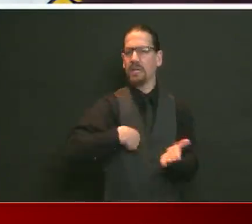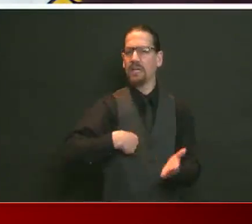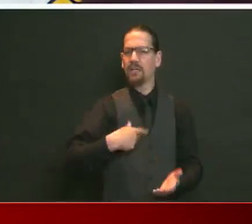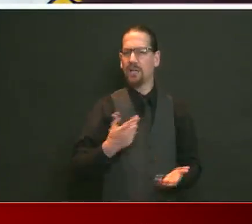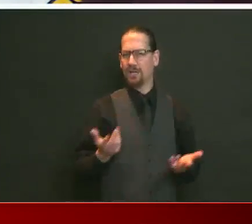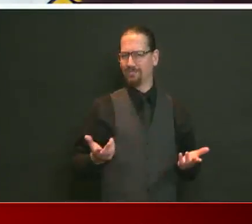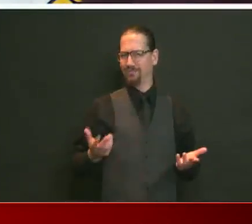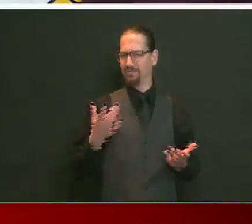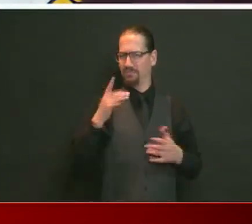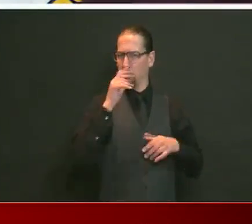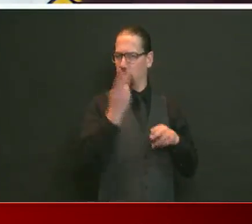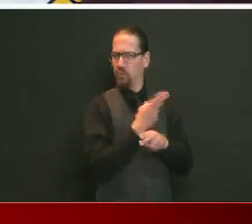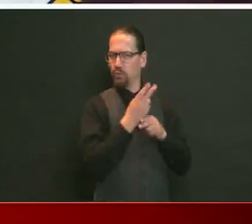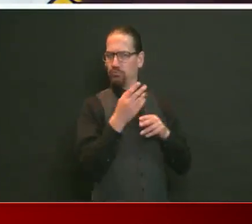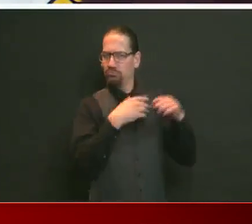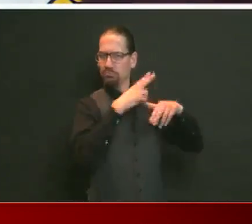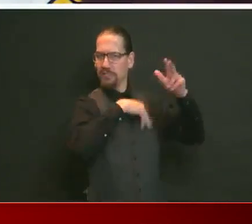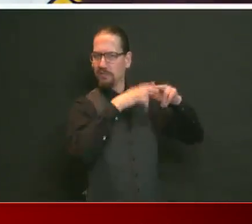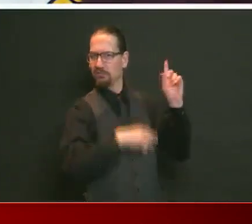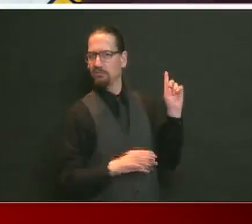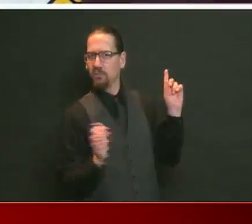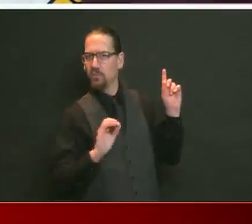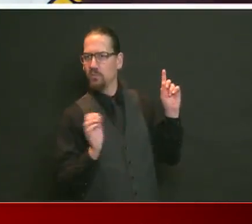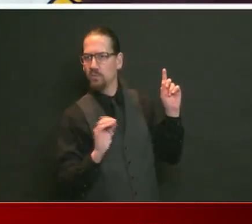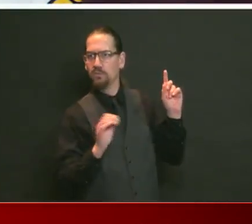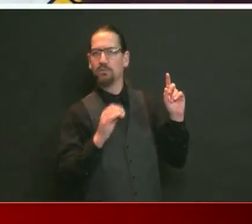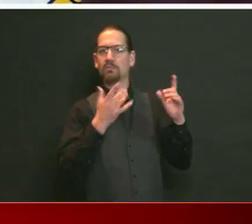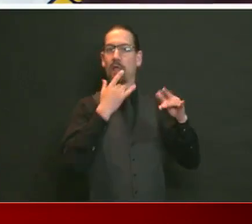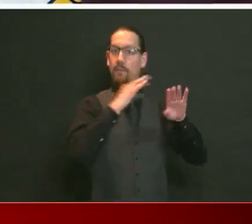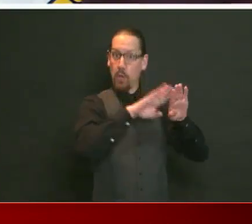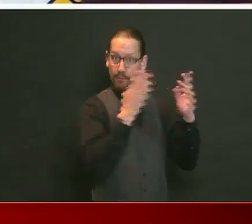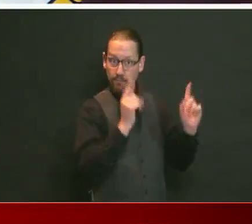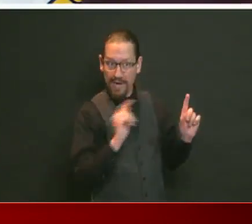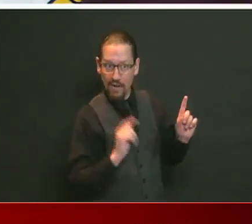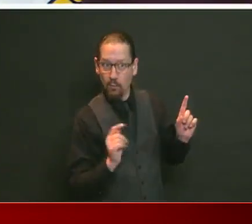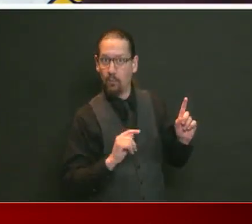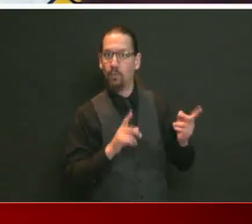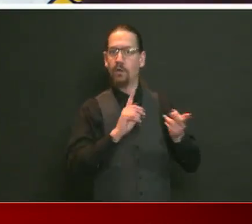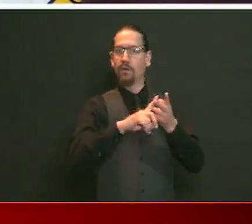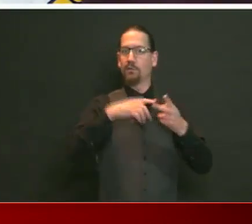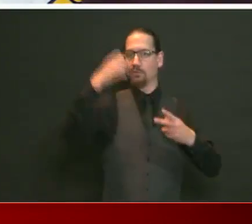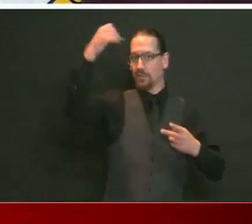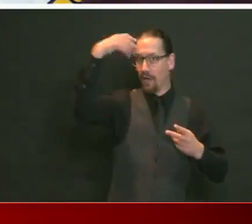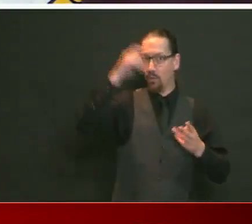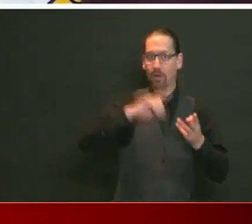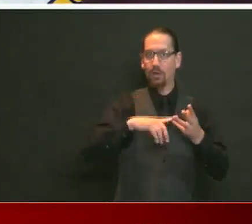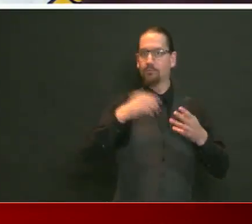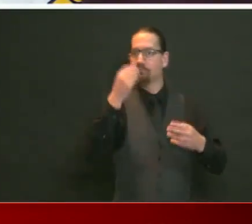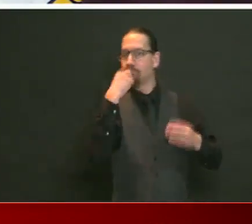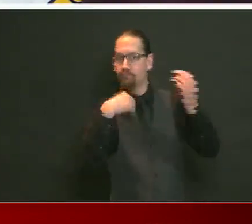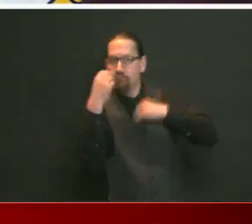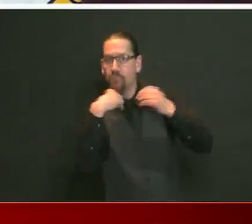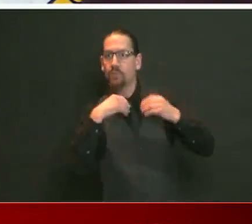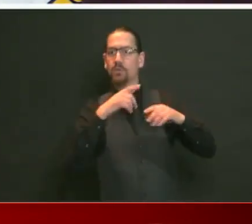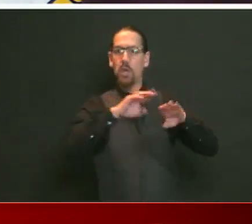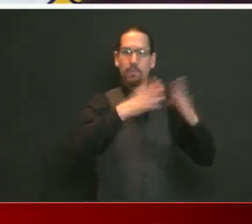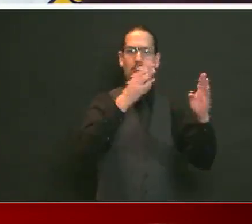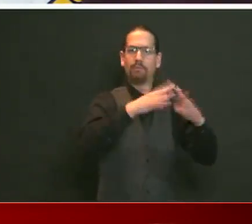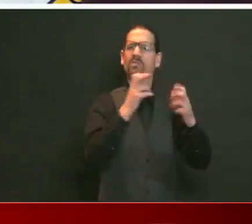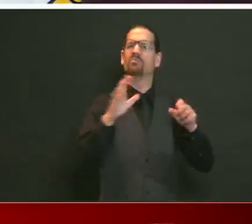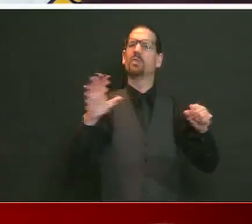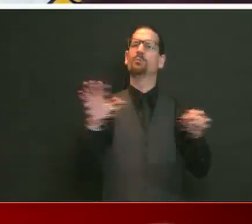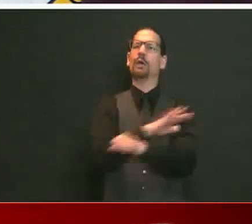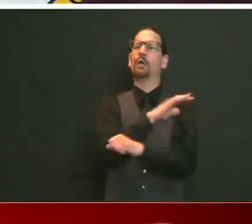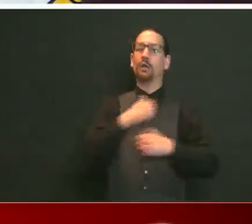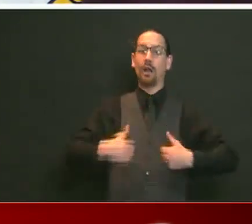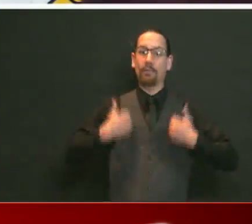attendants, amenities, I think you can get back into the business of having a fee because, frankly, we need to pay for lifeguards,